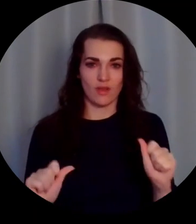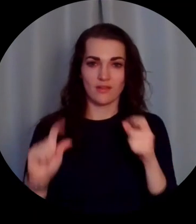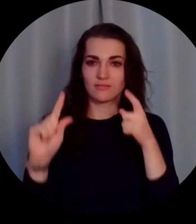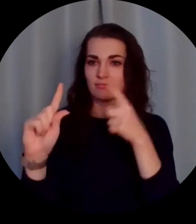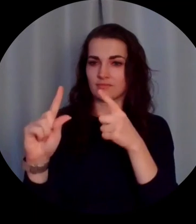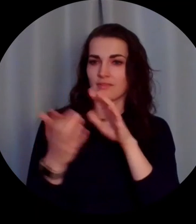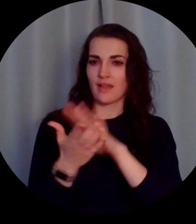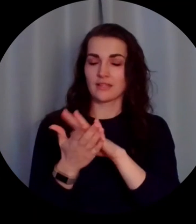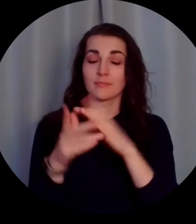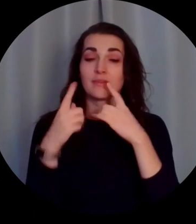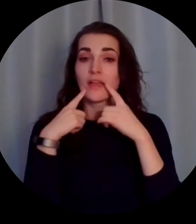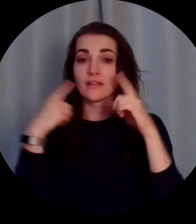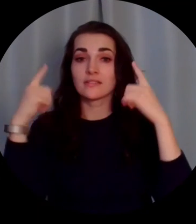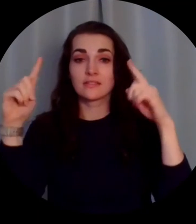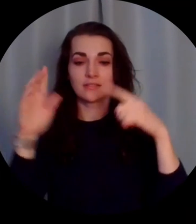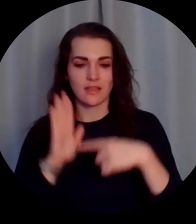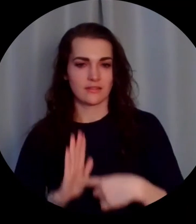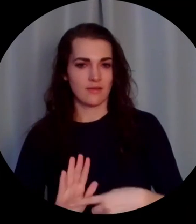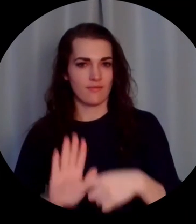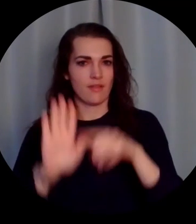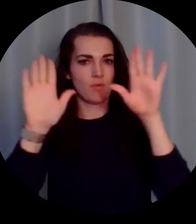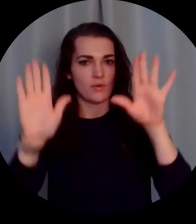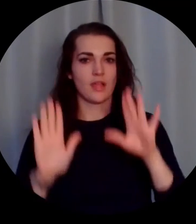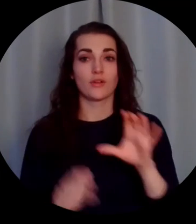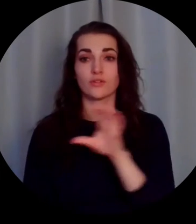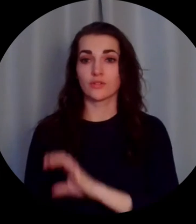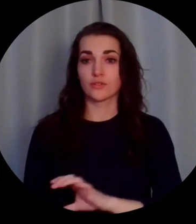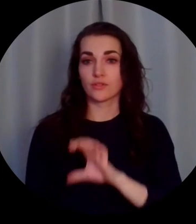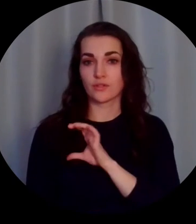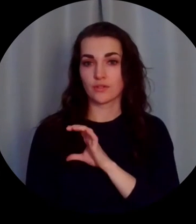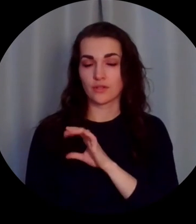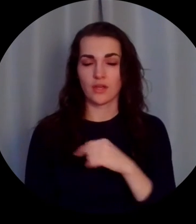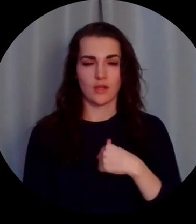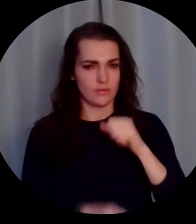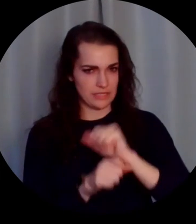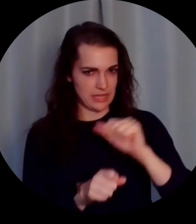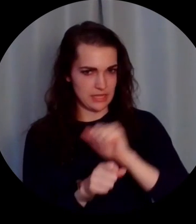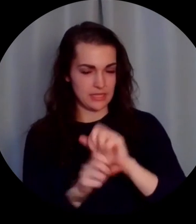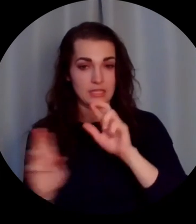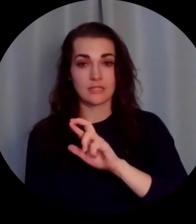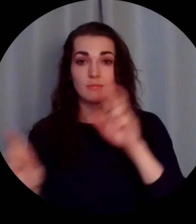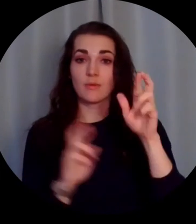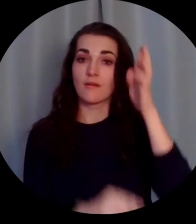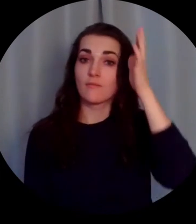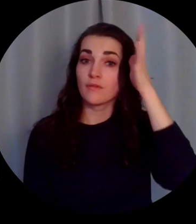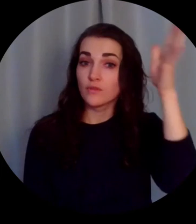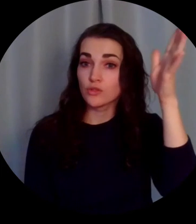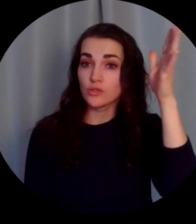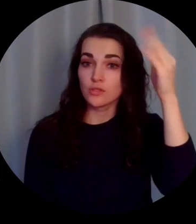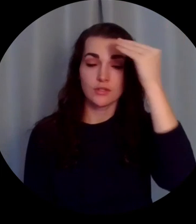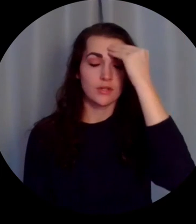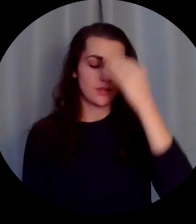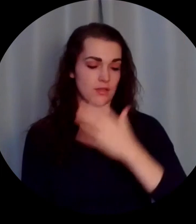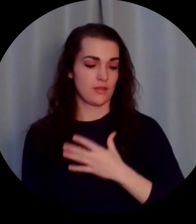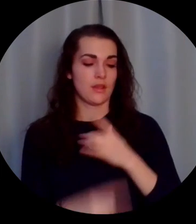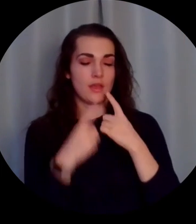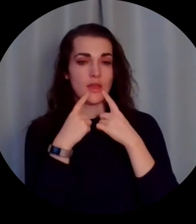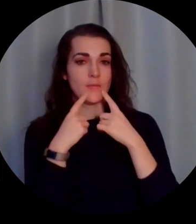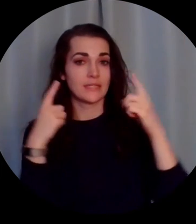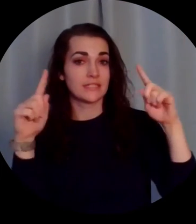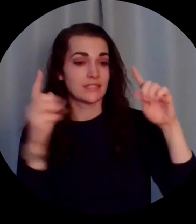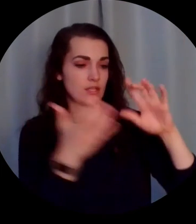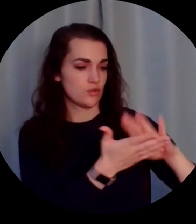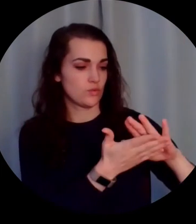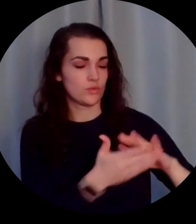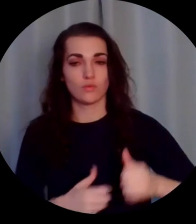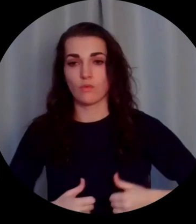achieve academic excellence. I exemplify high moral character. I work diligently to prepare for my future. I